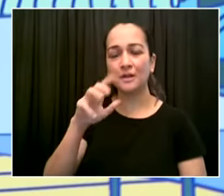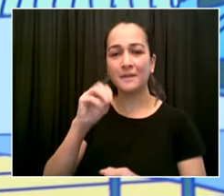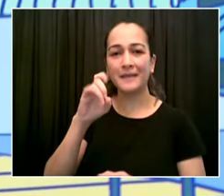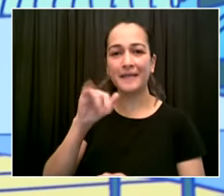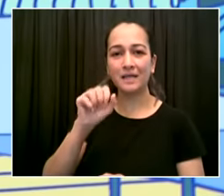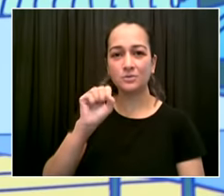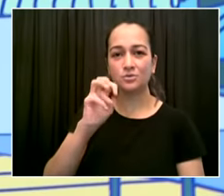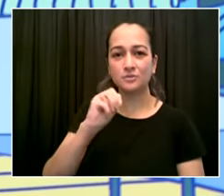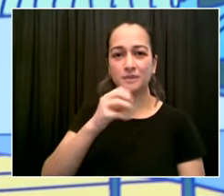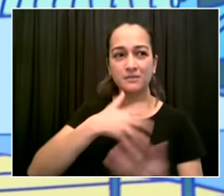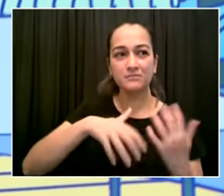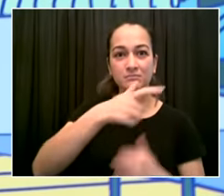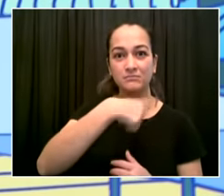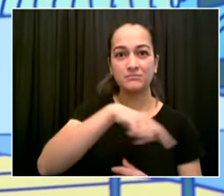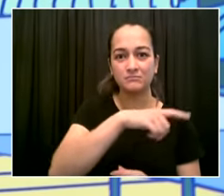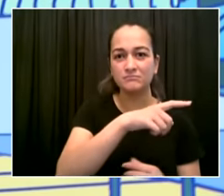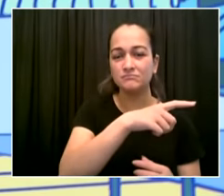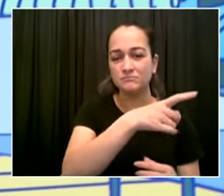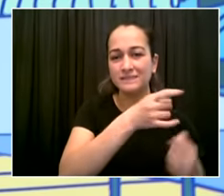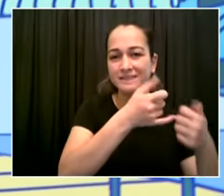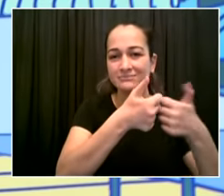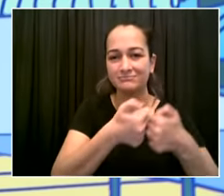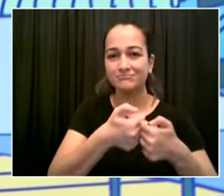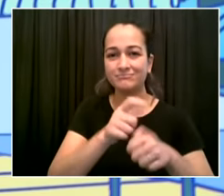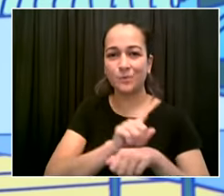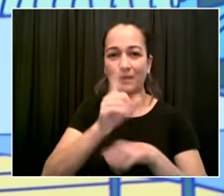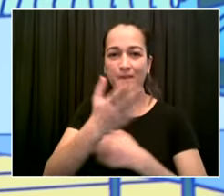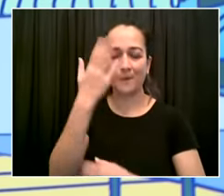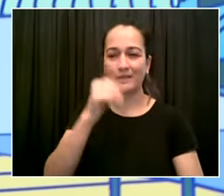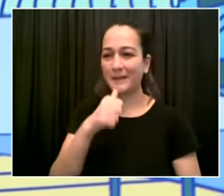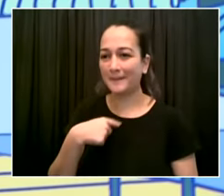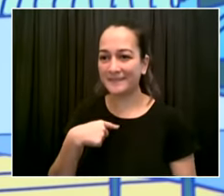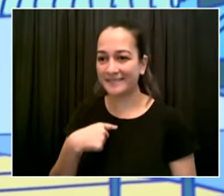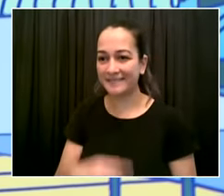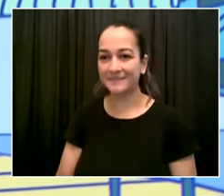we have time for two more for today the next is yoav from the city